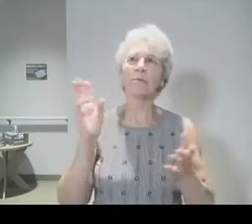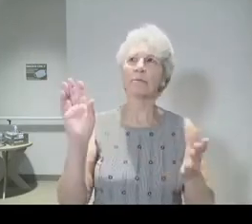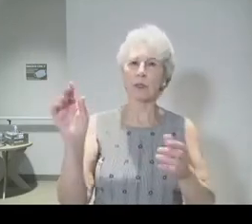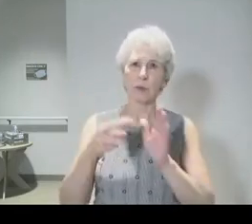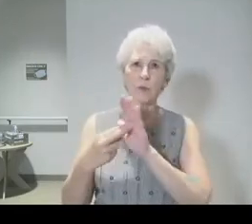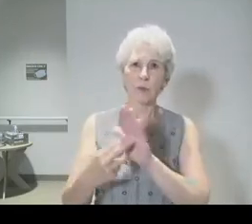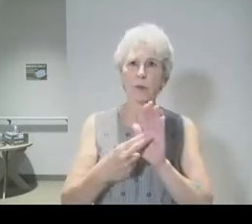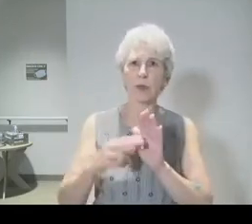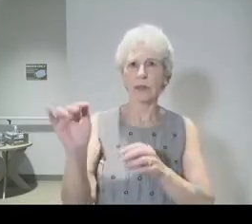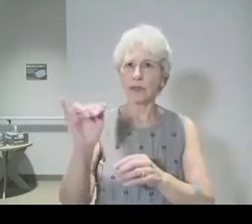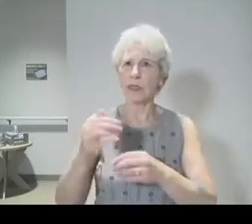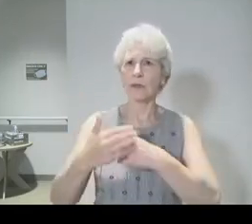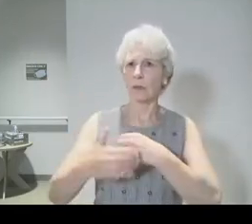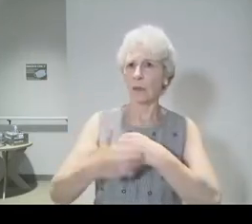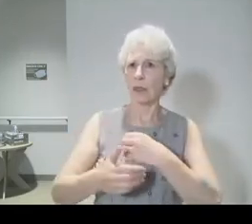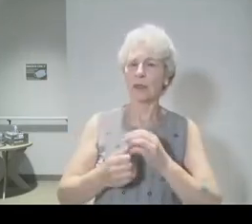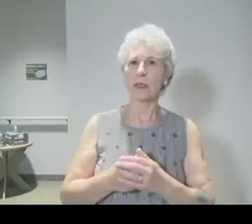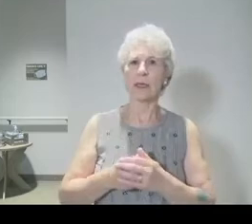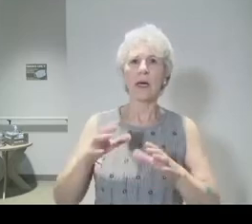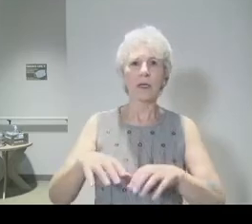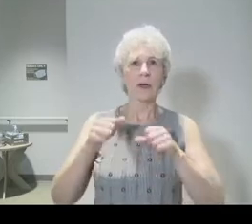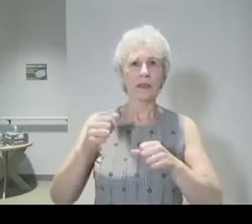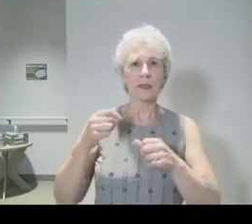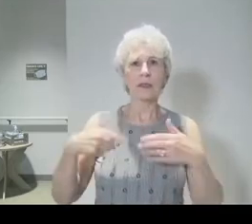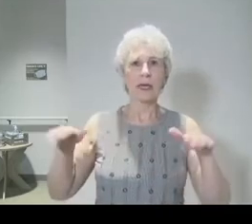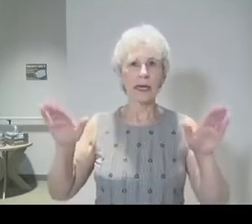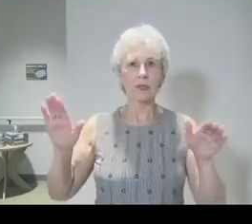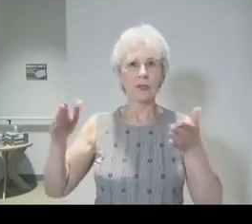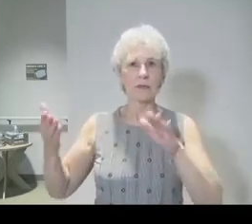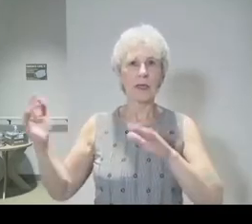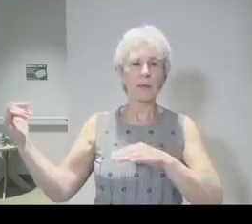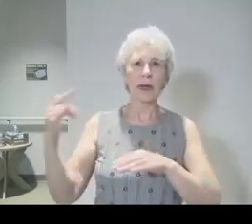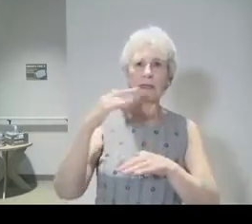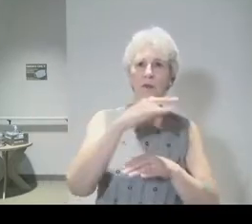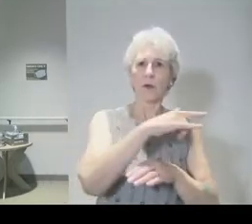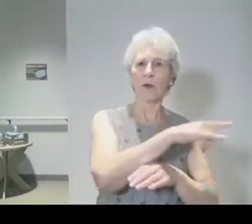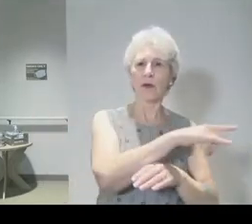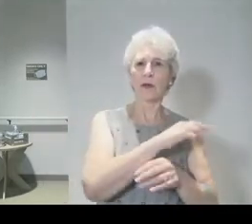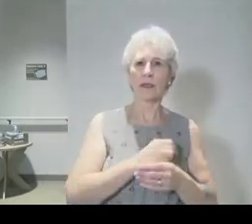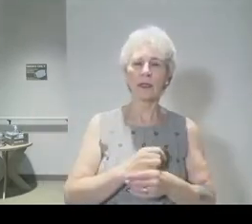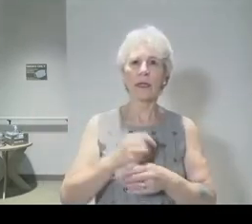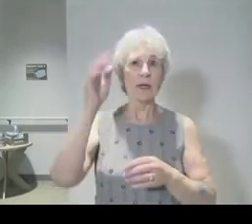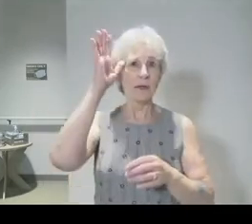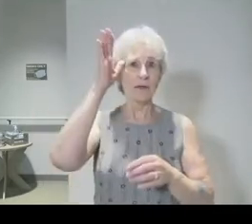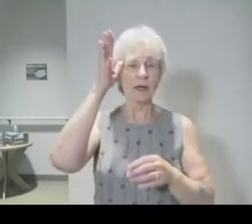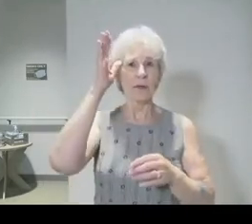the angel to pass over. In essence, the Father went through the whole history of the exodus of Israel